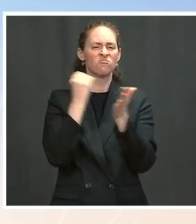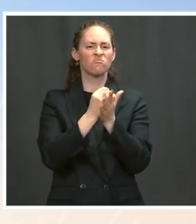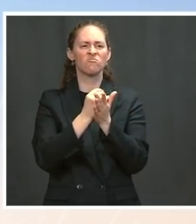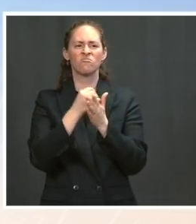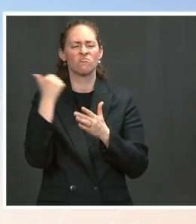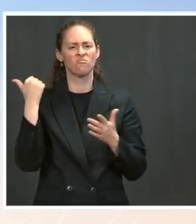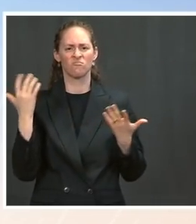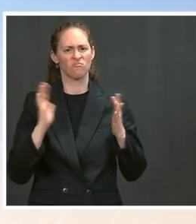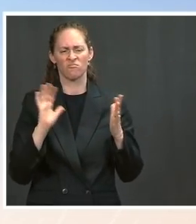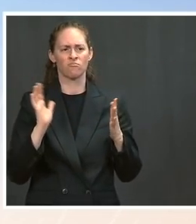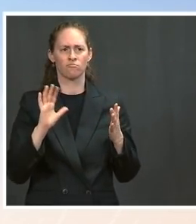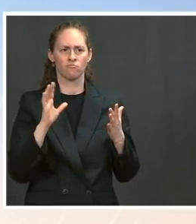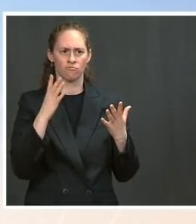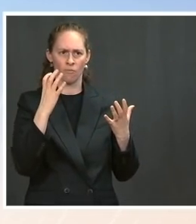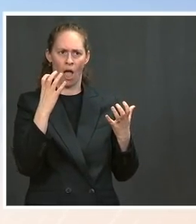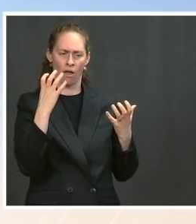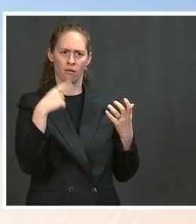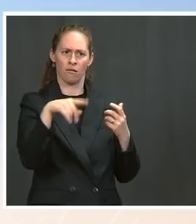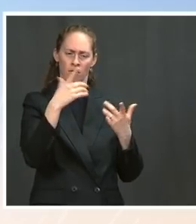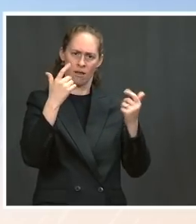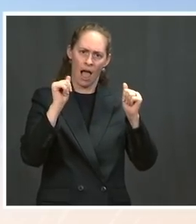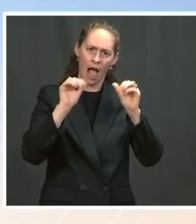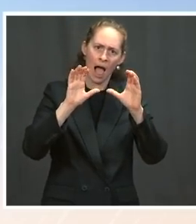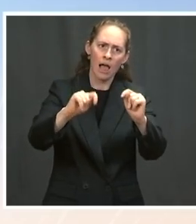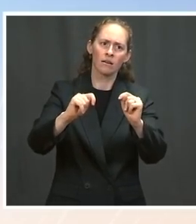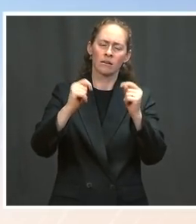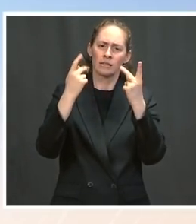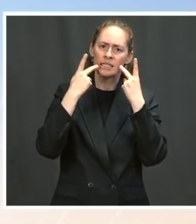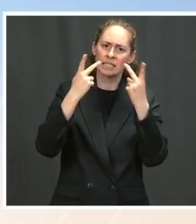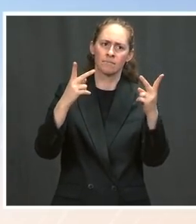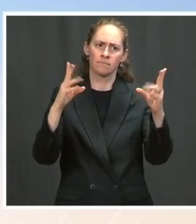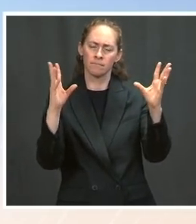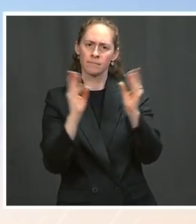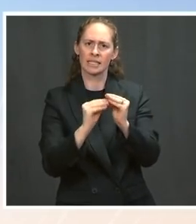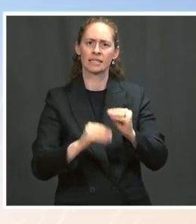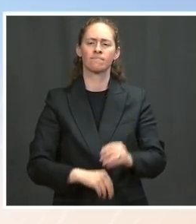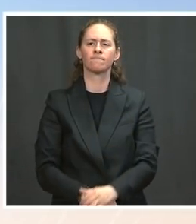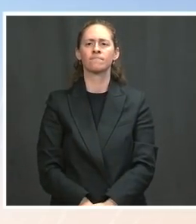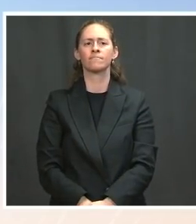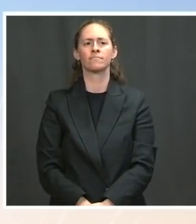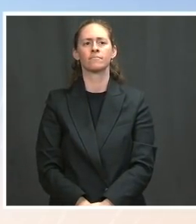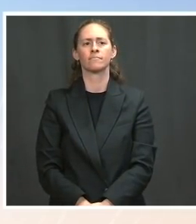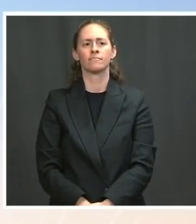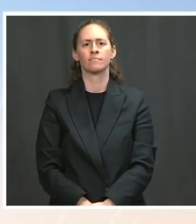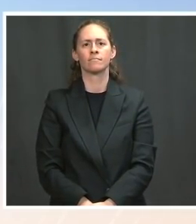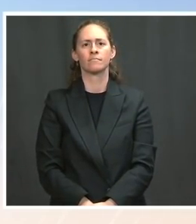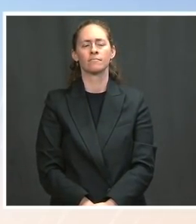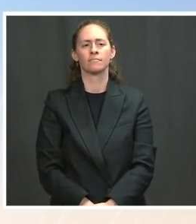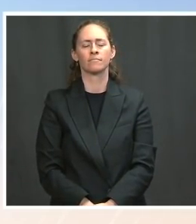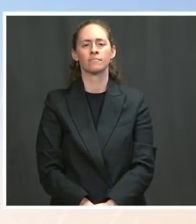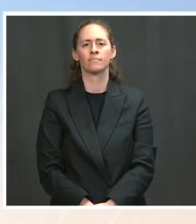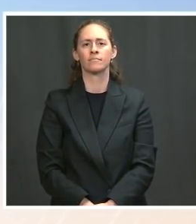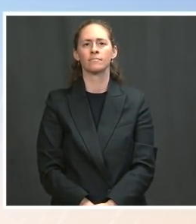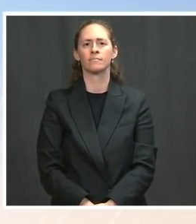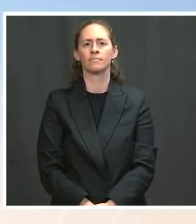American people elected him to do. Go ahead in the back. The just a quick follow-up on your answer before.